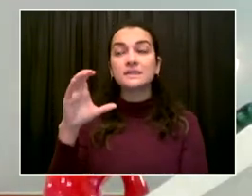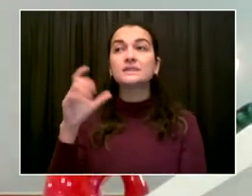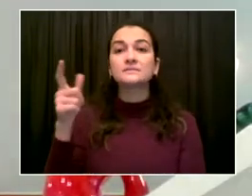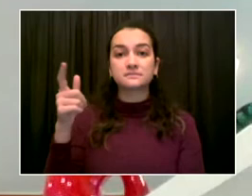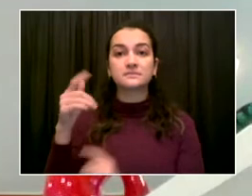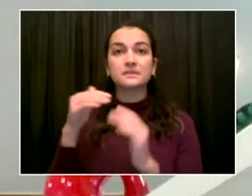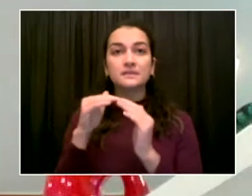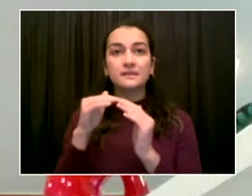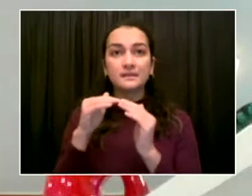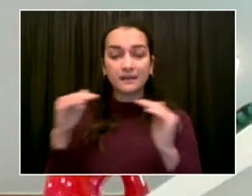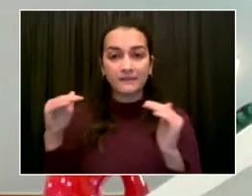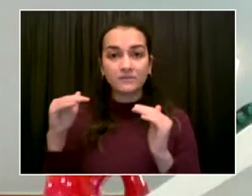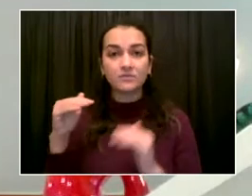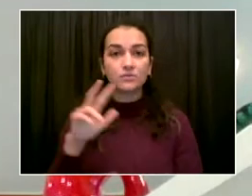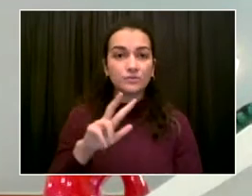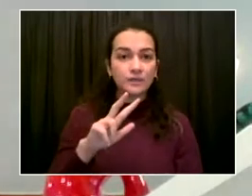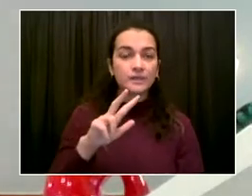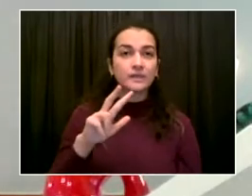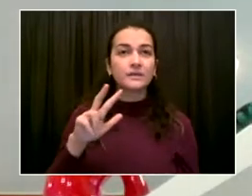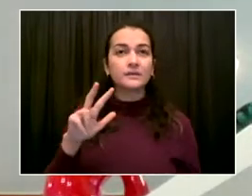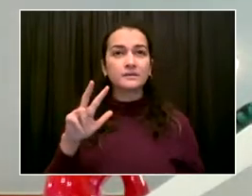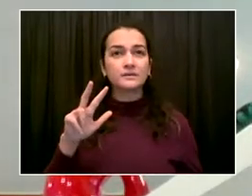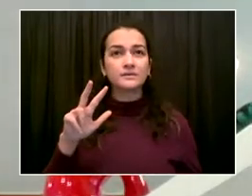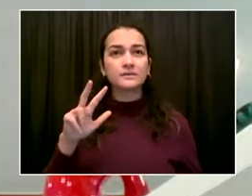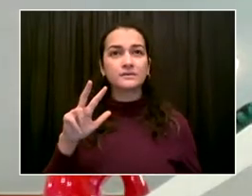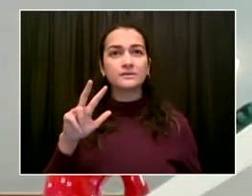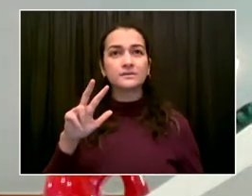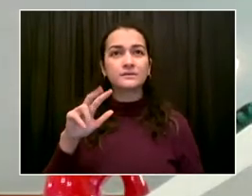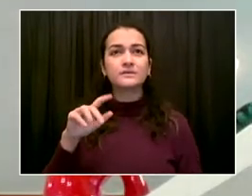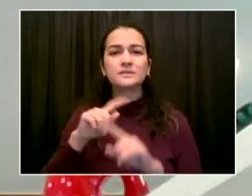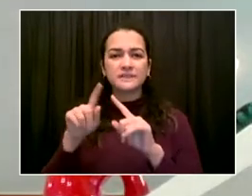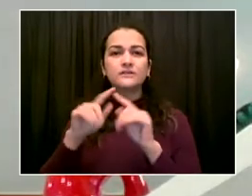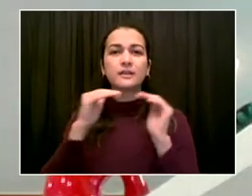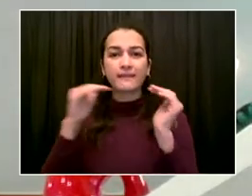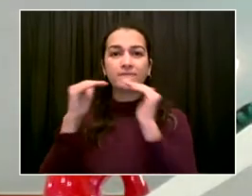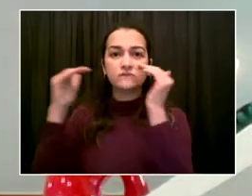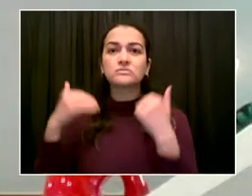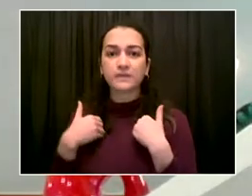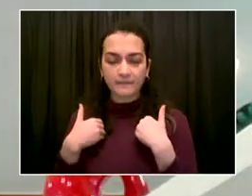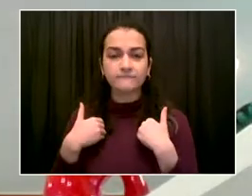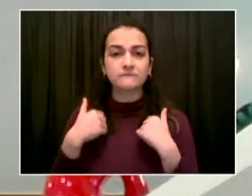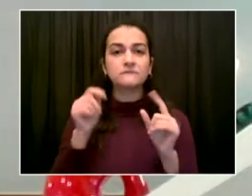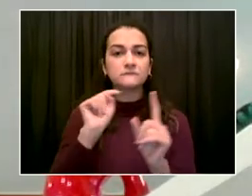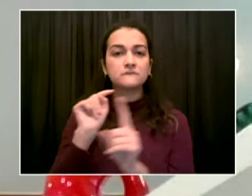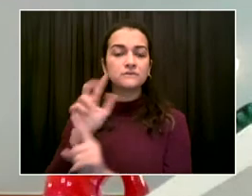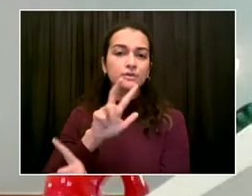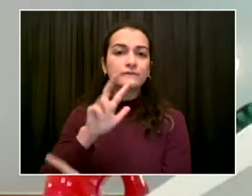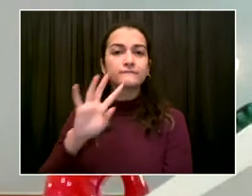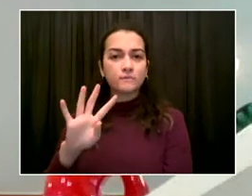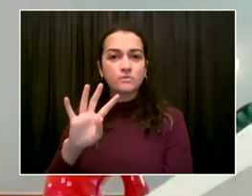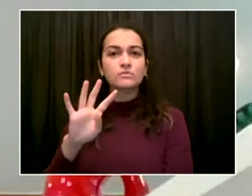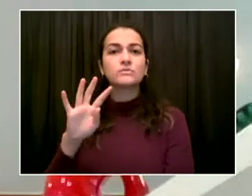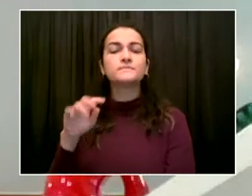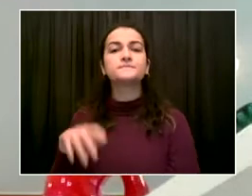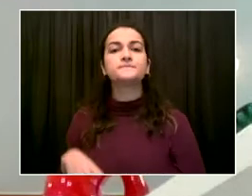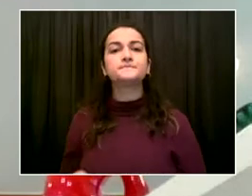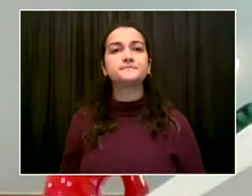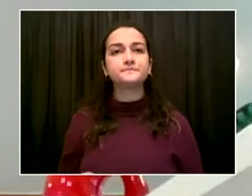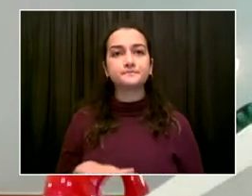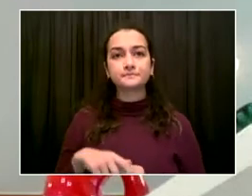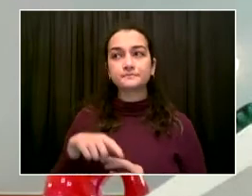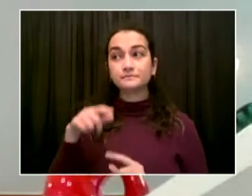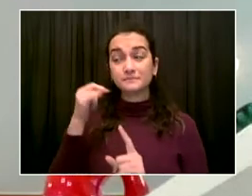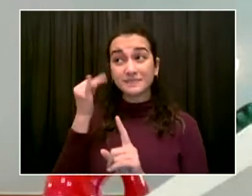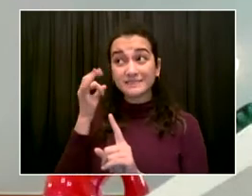the U.S., we collaborate with the CDC and with the Department of Homeland Security to get their phone number so that we can call them.